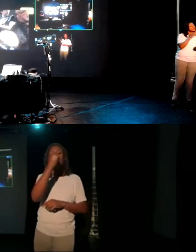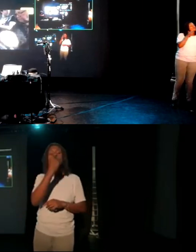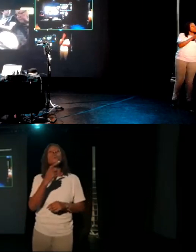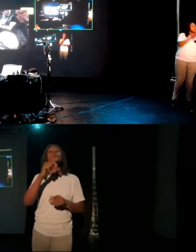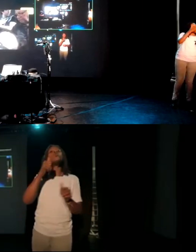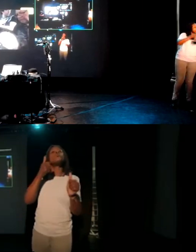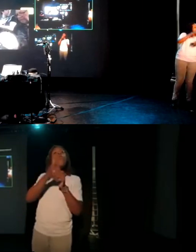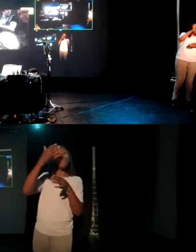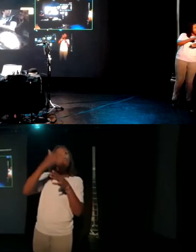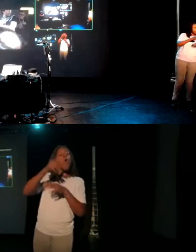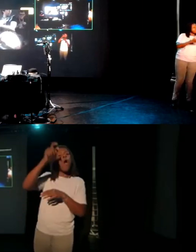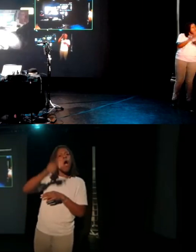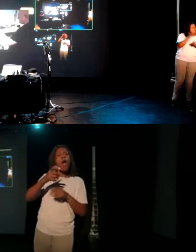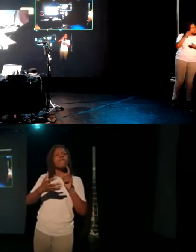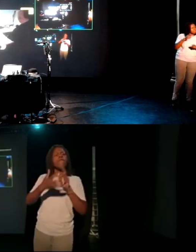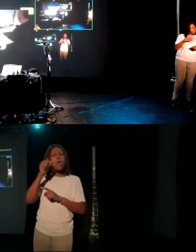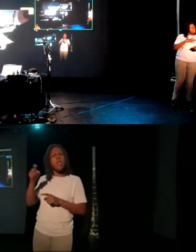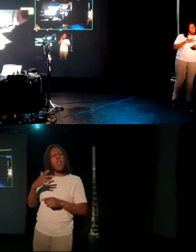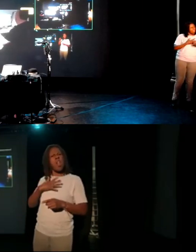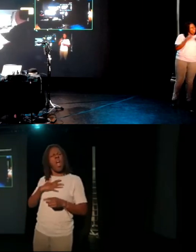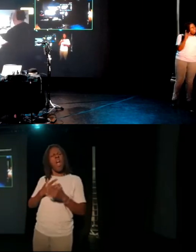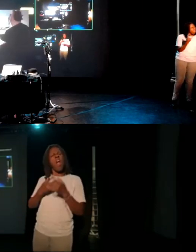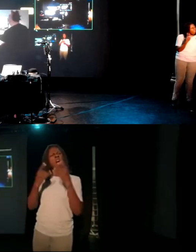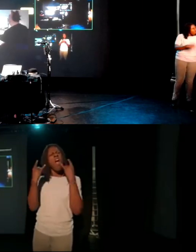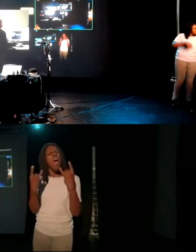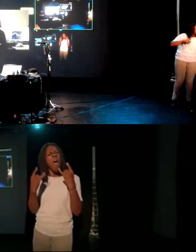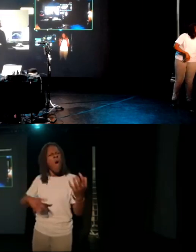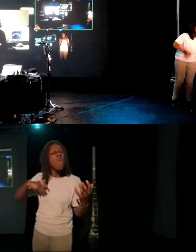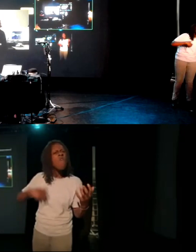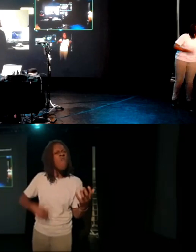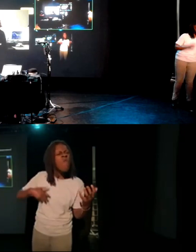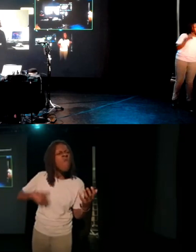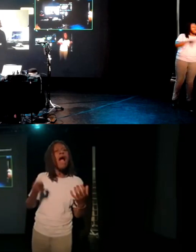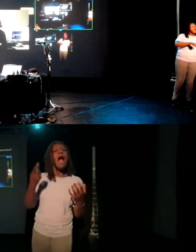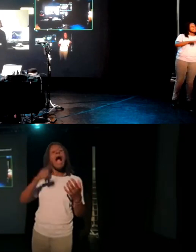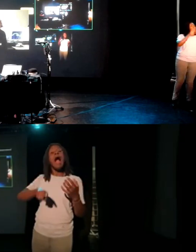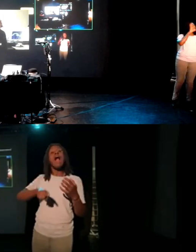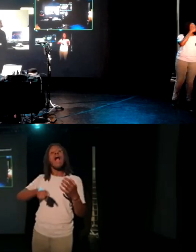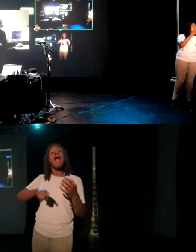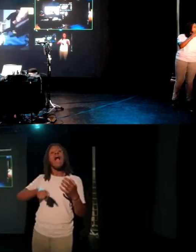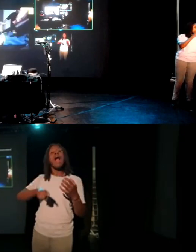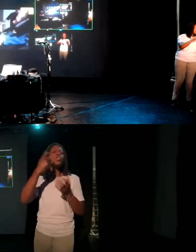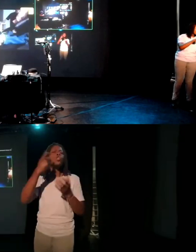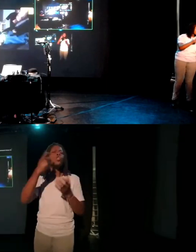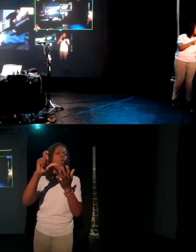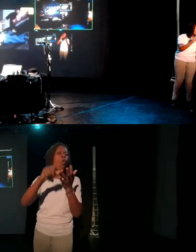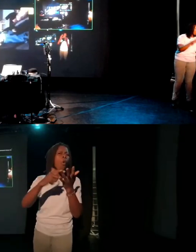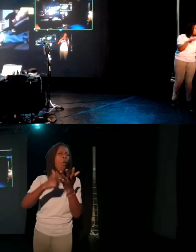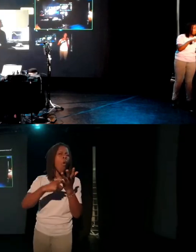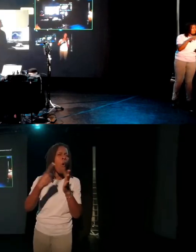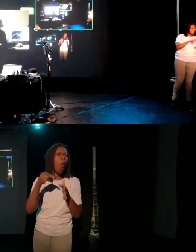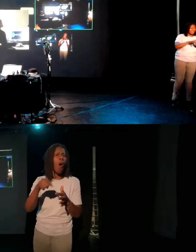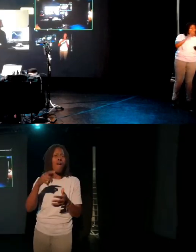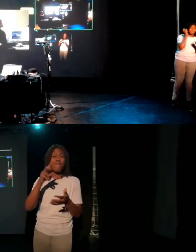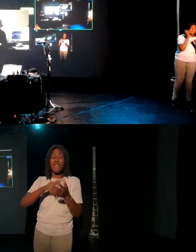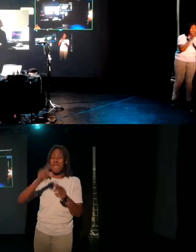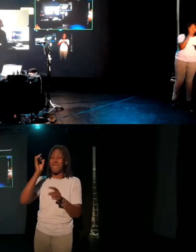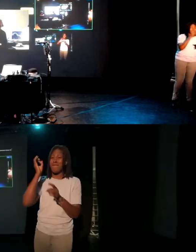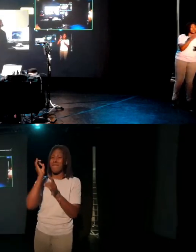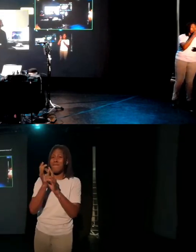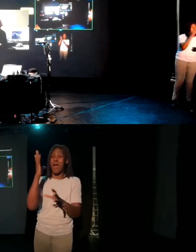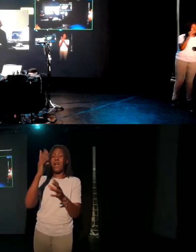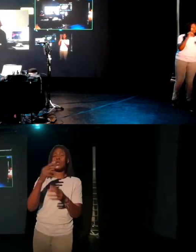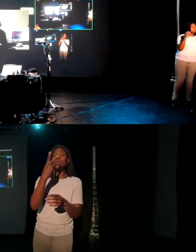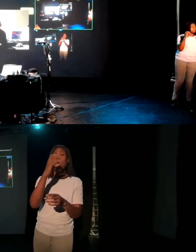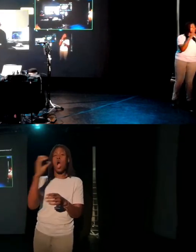Andy had got a real love, not only for heavy metal music, but also a genre of music called Frenchcore, which is this ridiculously fast 200 BPM dance